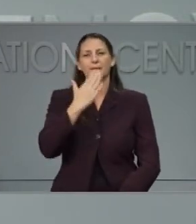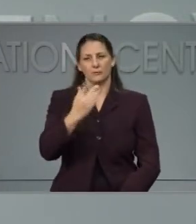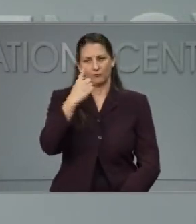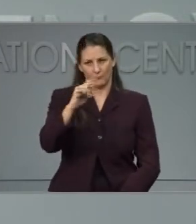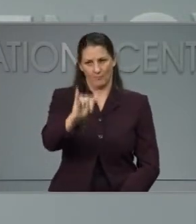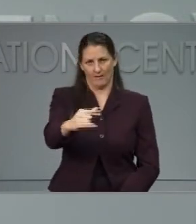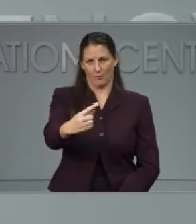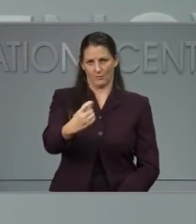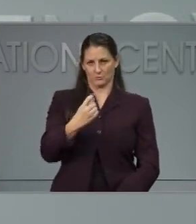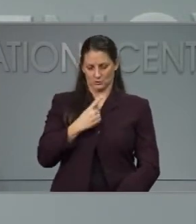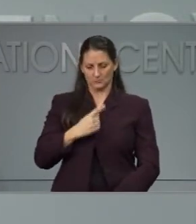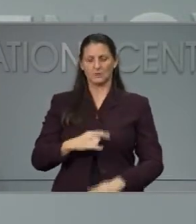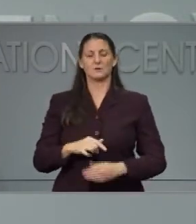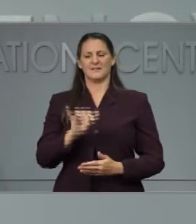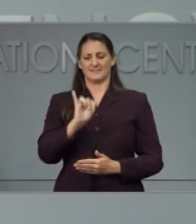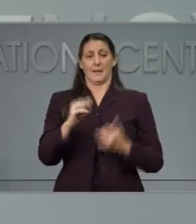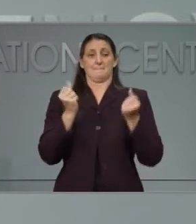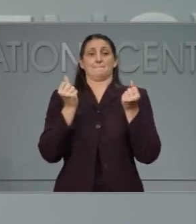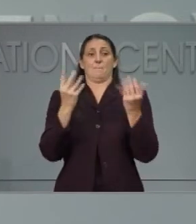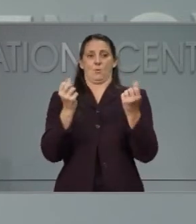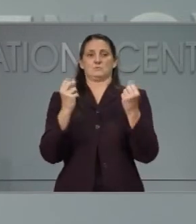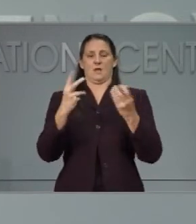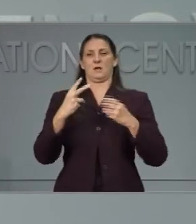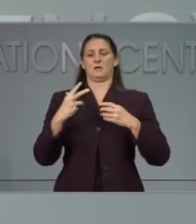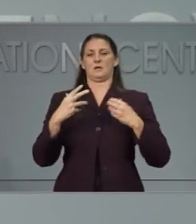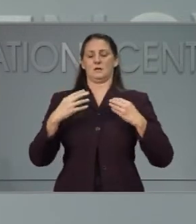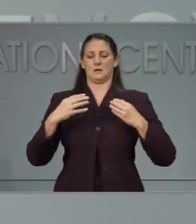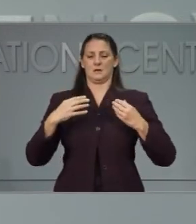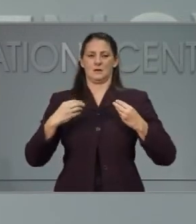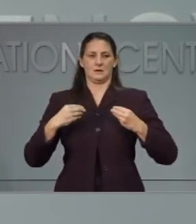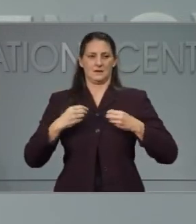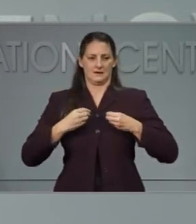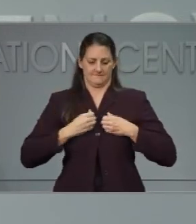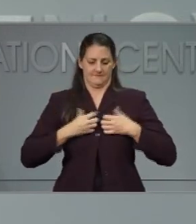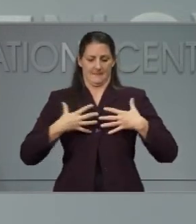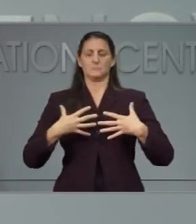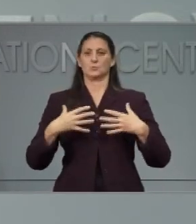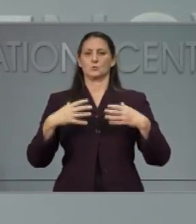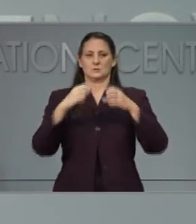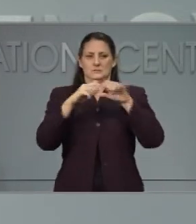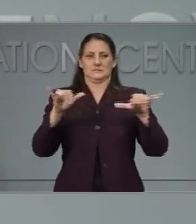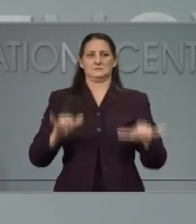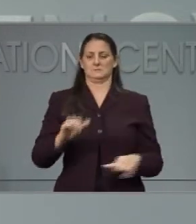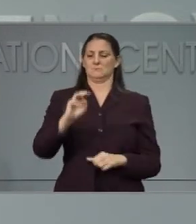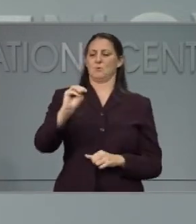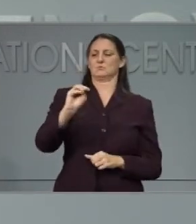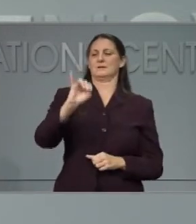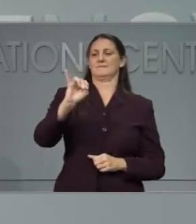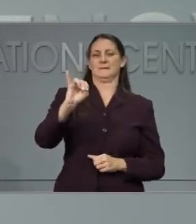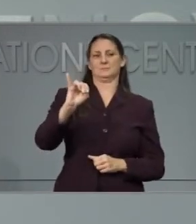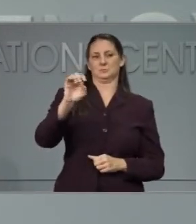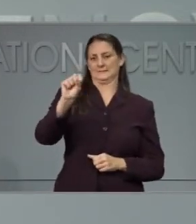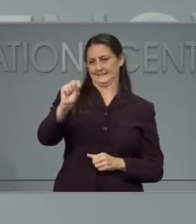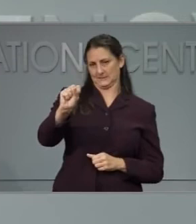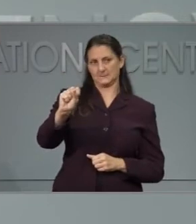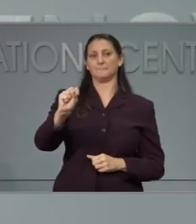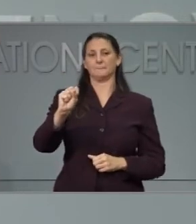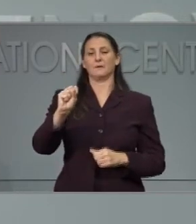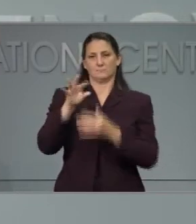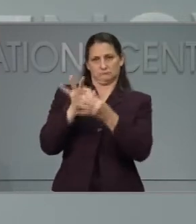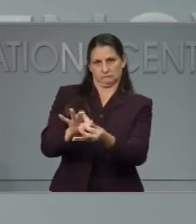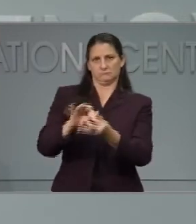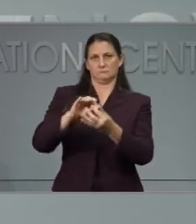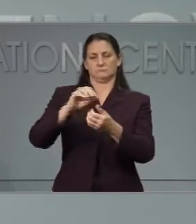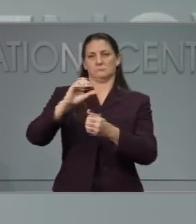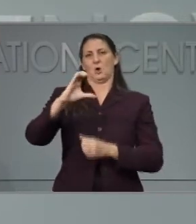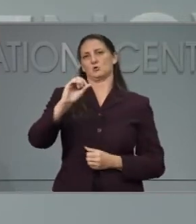multi-inflammatory system in children that we are seeing related to COVID is very, very rare. As you're saying, 25